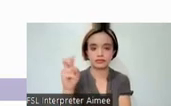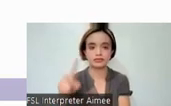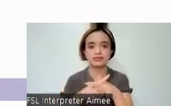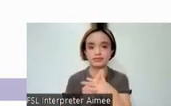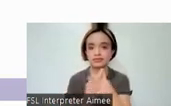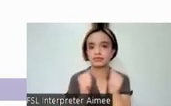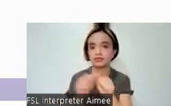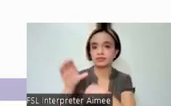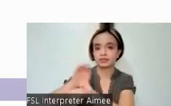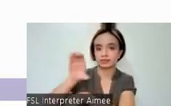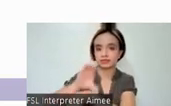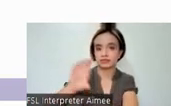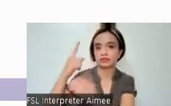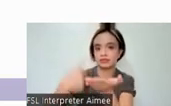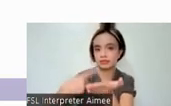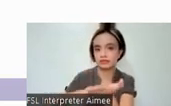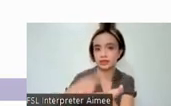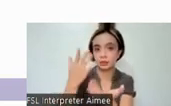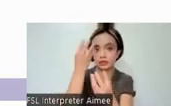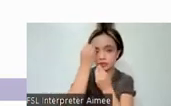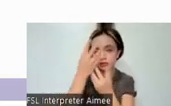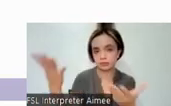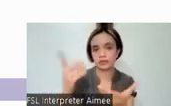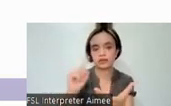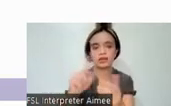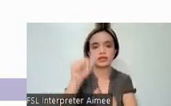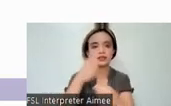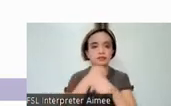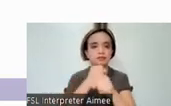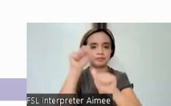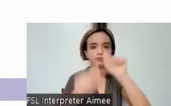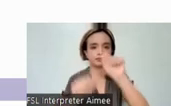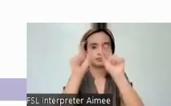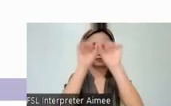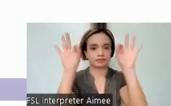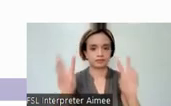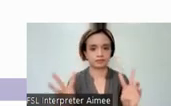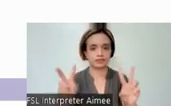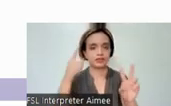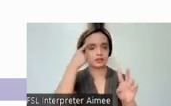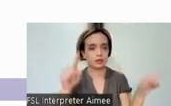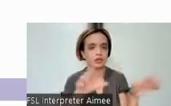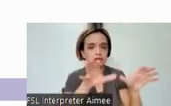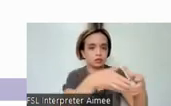consultative discussions to inform the crafting of an assessment framework for this particular group of learners.